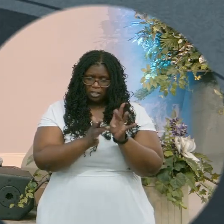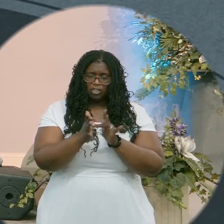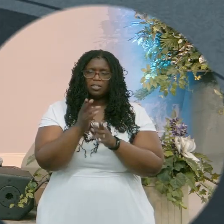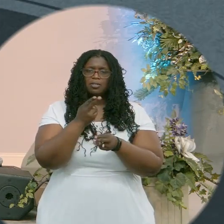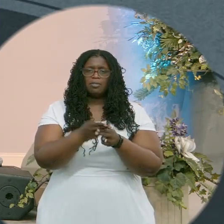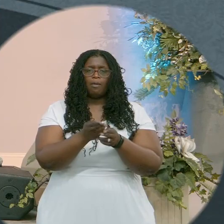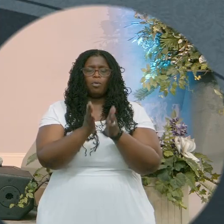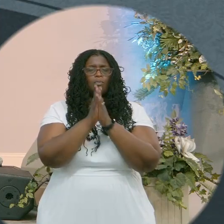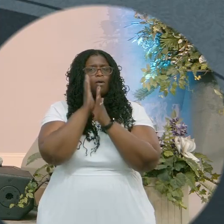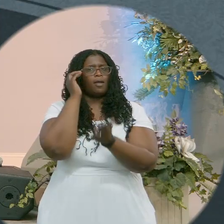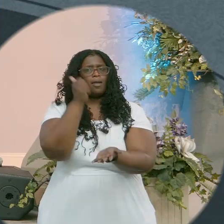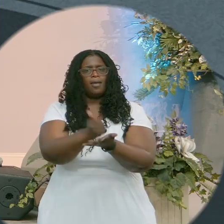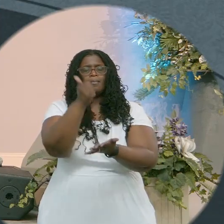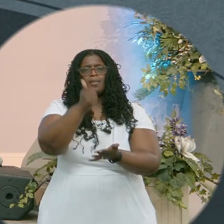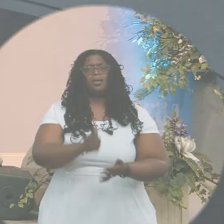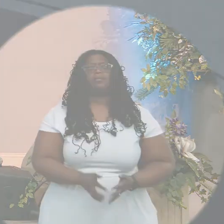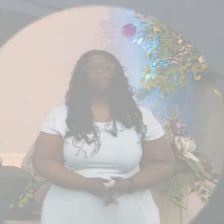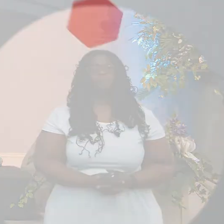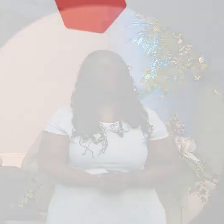name we pray. Amen.